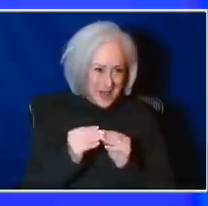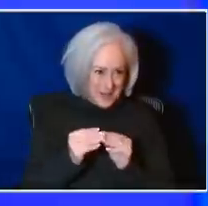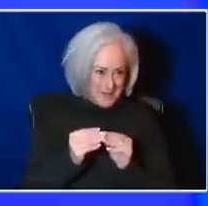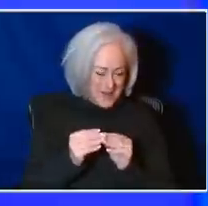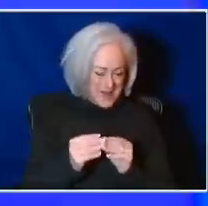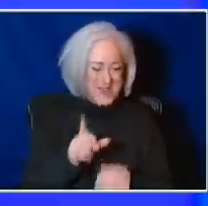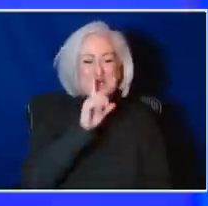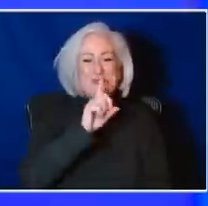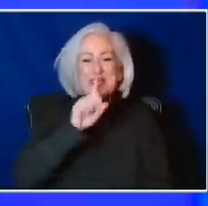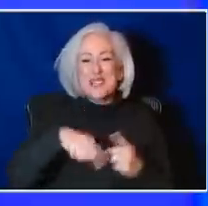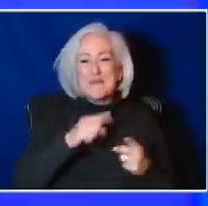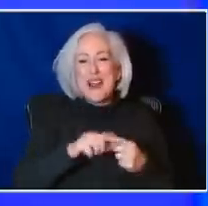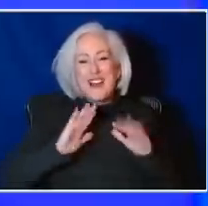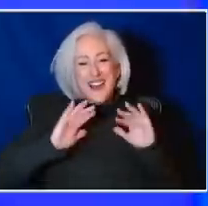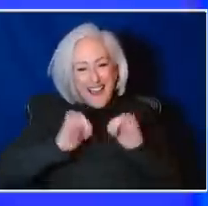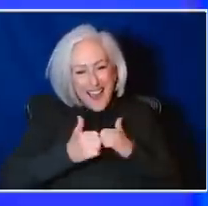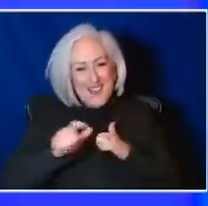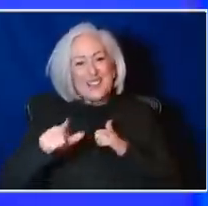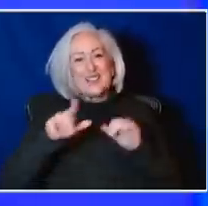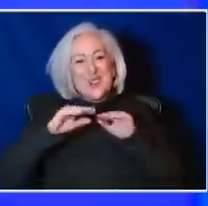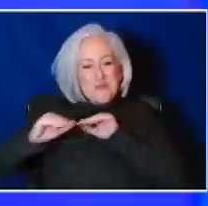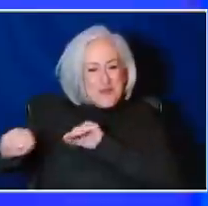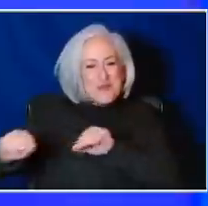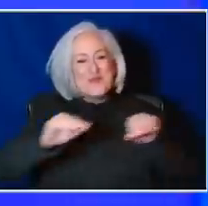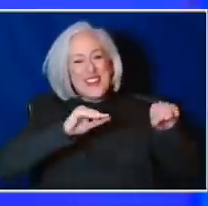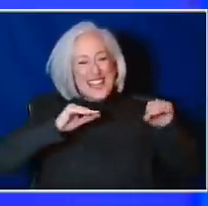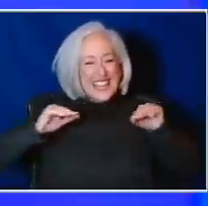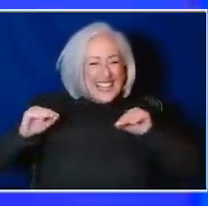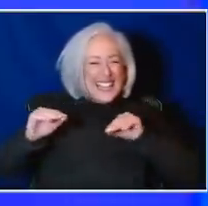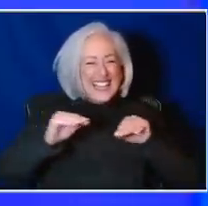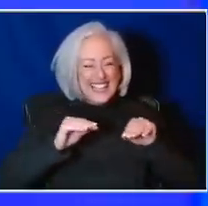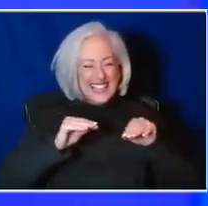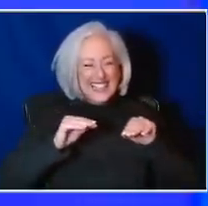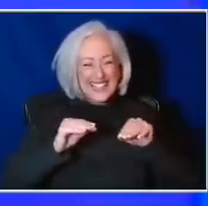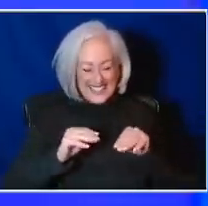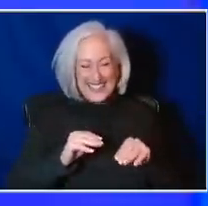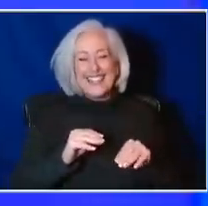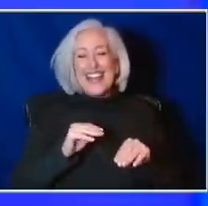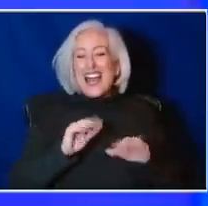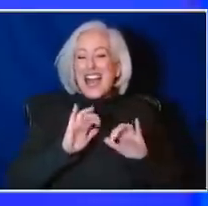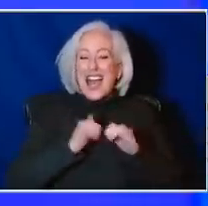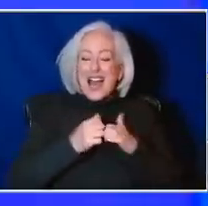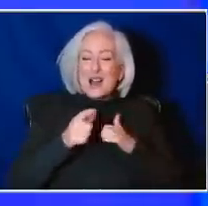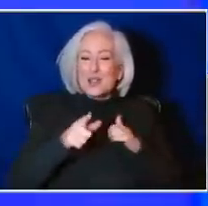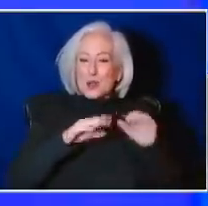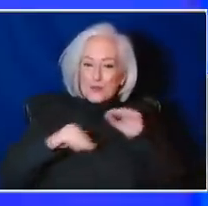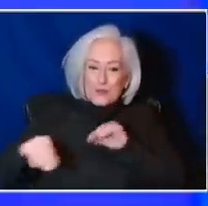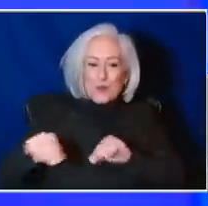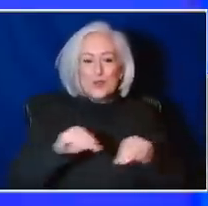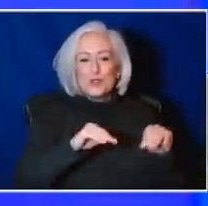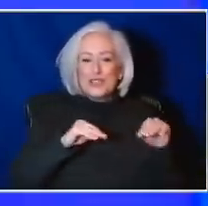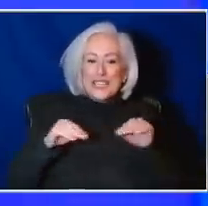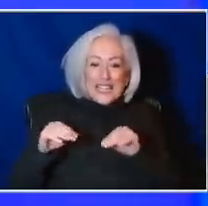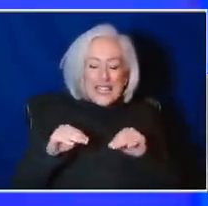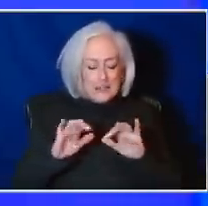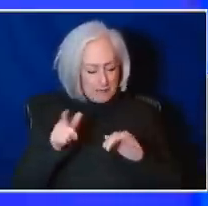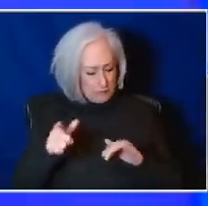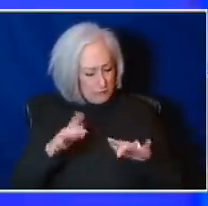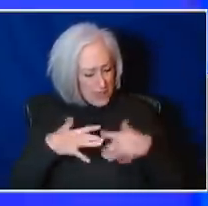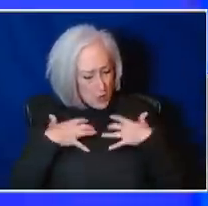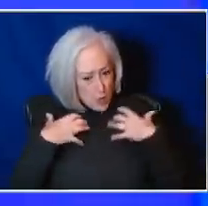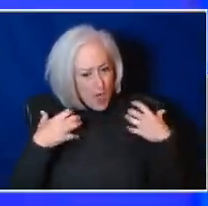you're moving and grooving and how healthy you are overall.